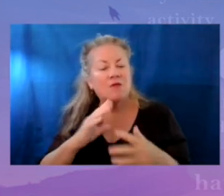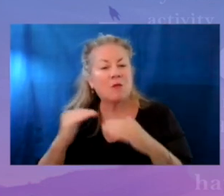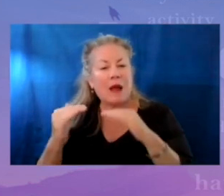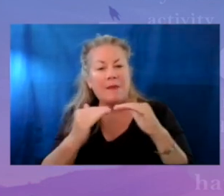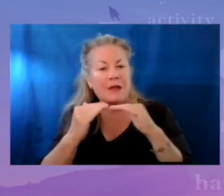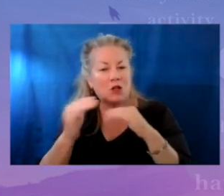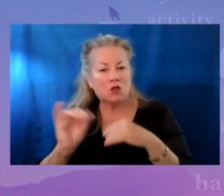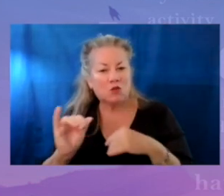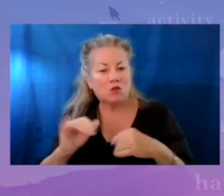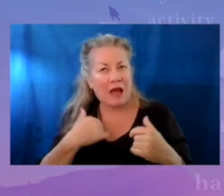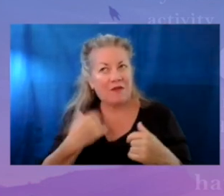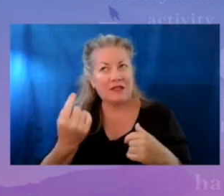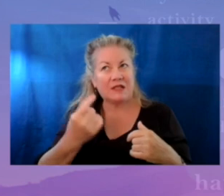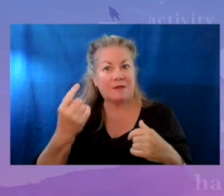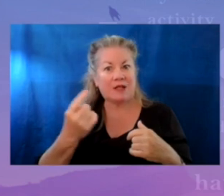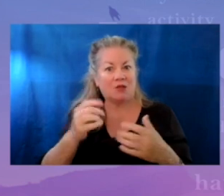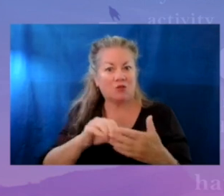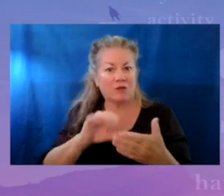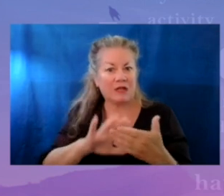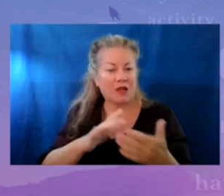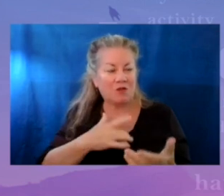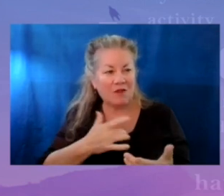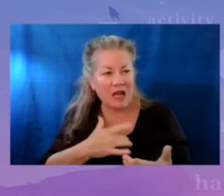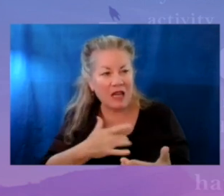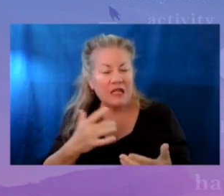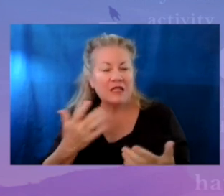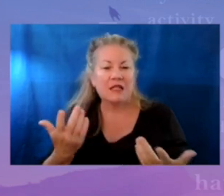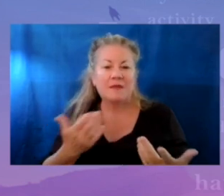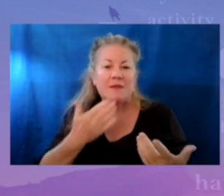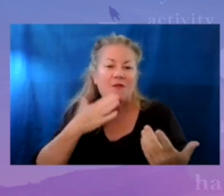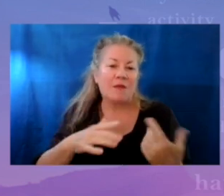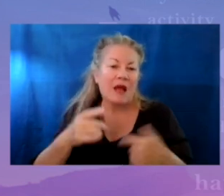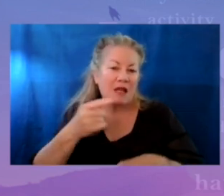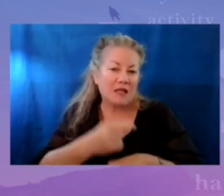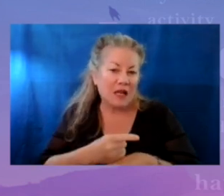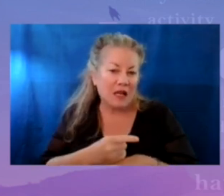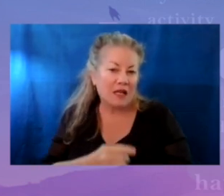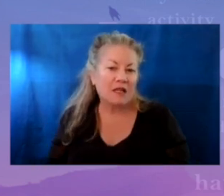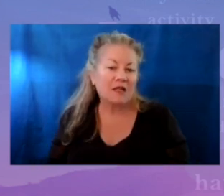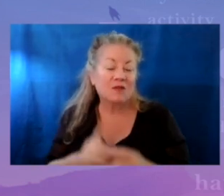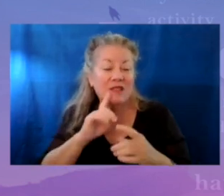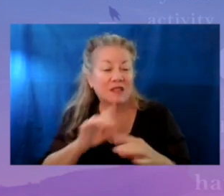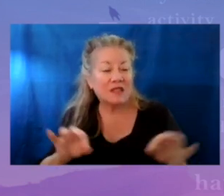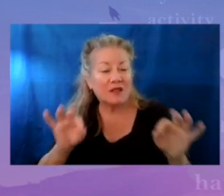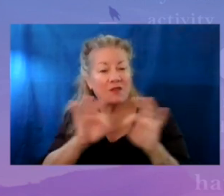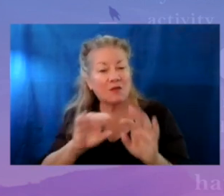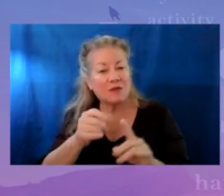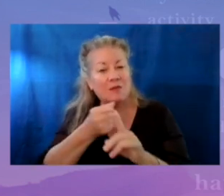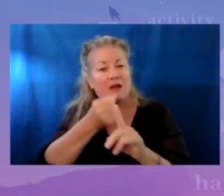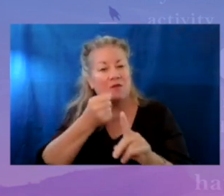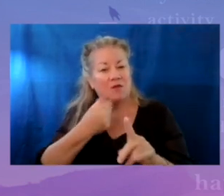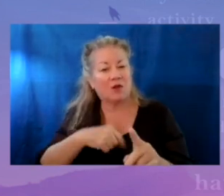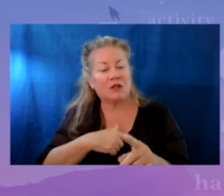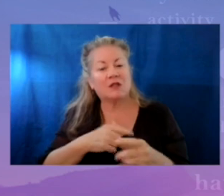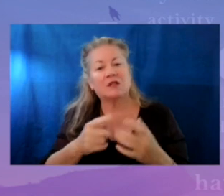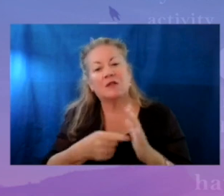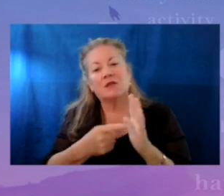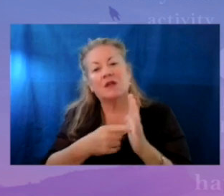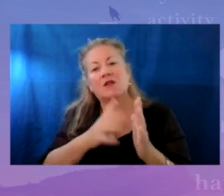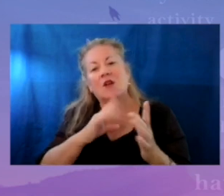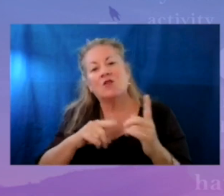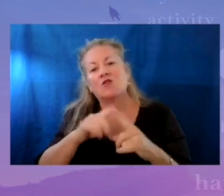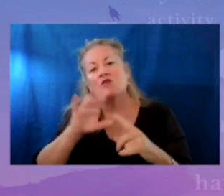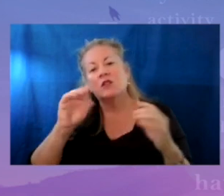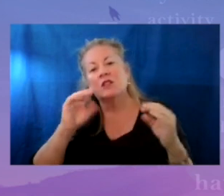as well, just having something to write down your feelings, maybe you're having a bad day, was really significant and impactful for us. Sometimes